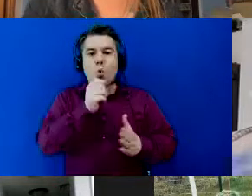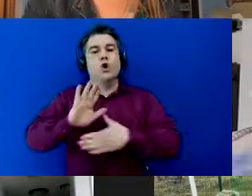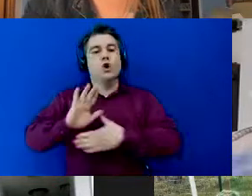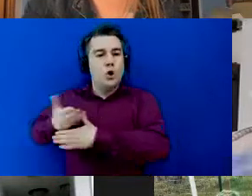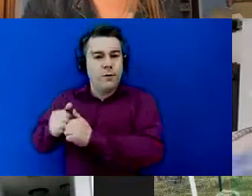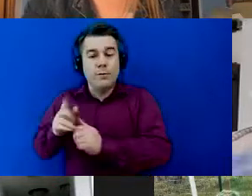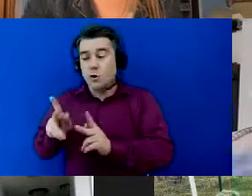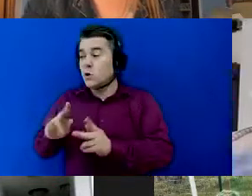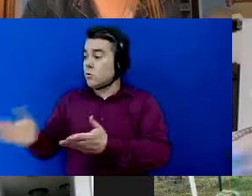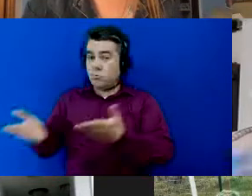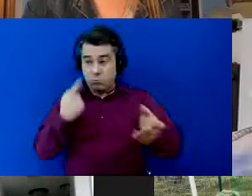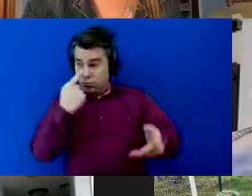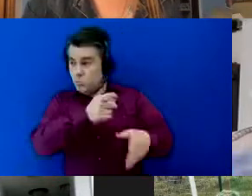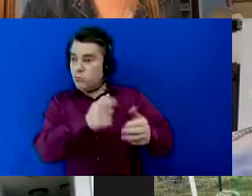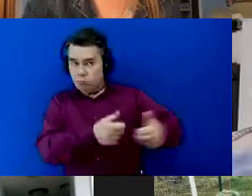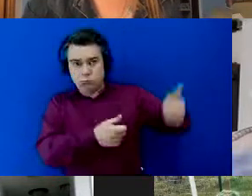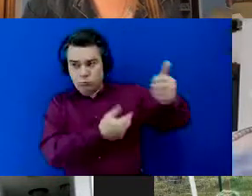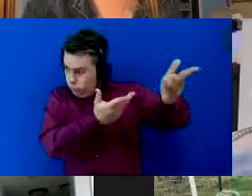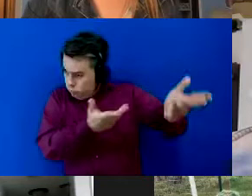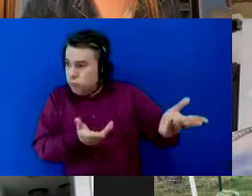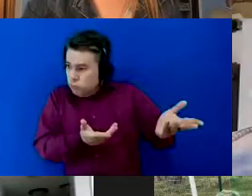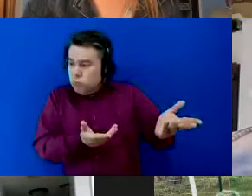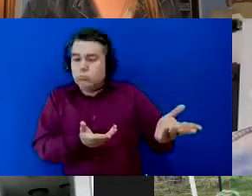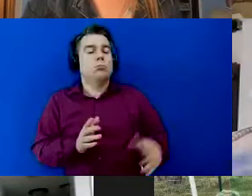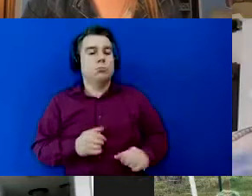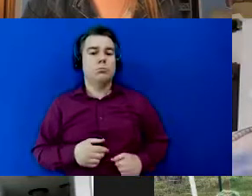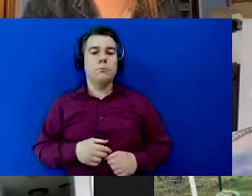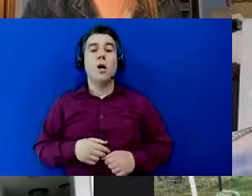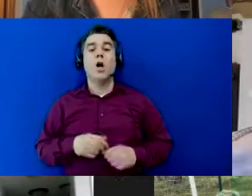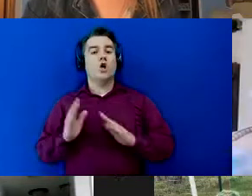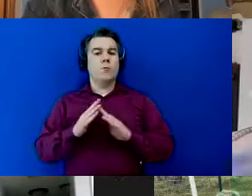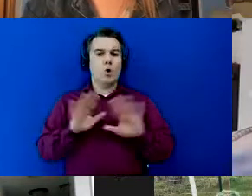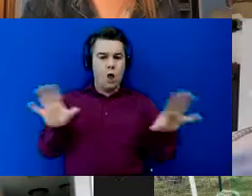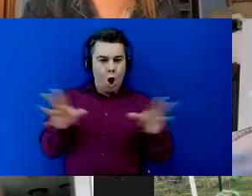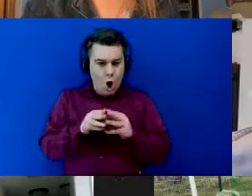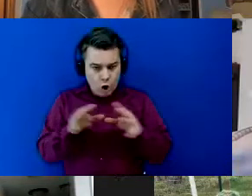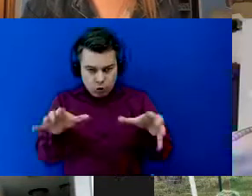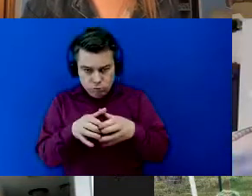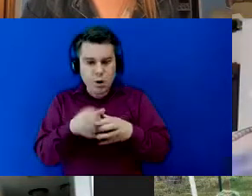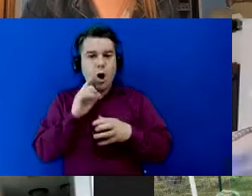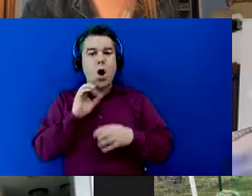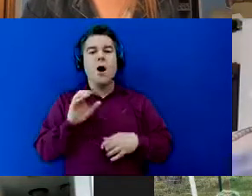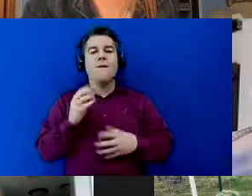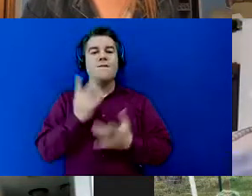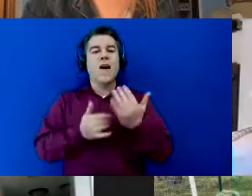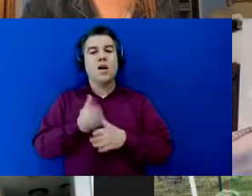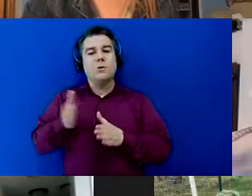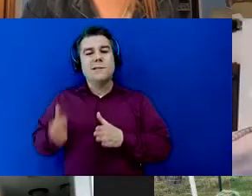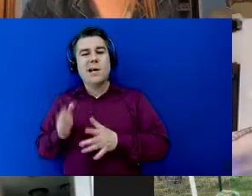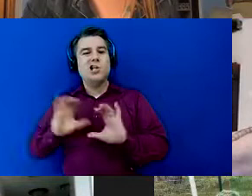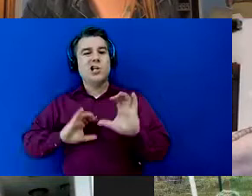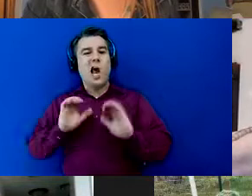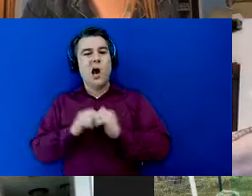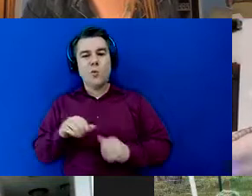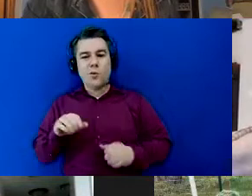people plugged in there um okay community huddle october 5th for a fireside chat with our founders i love that they're doing